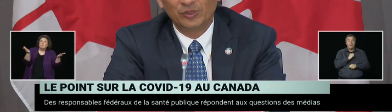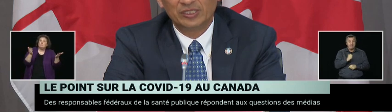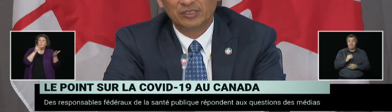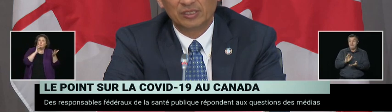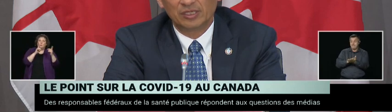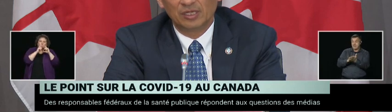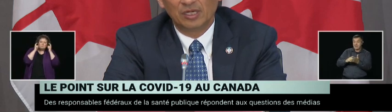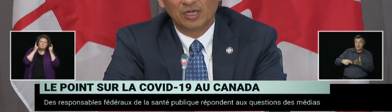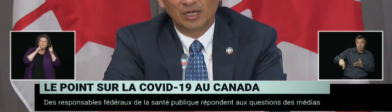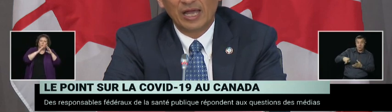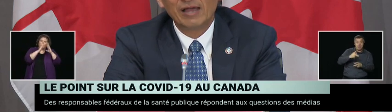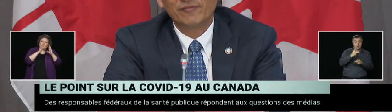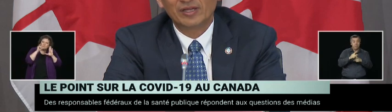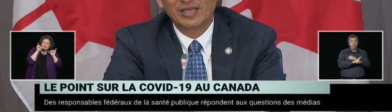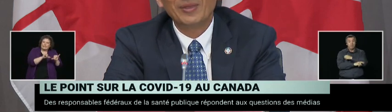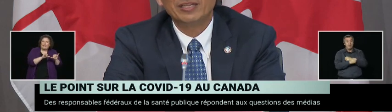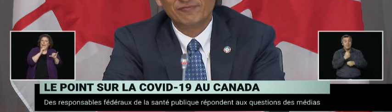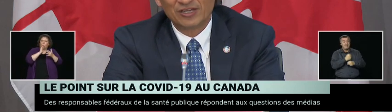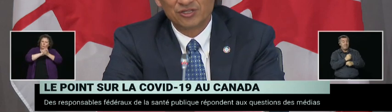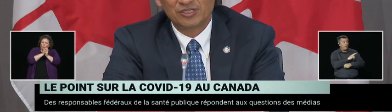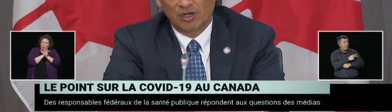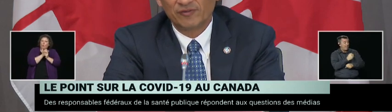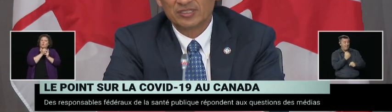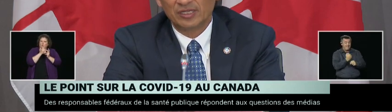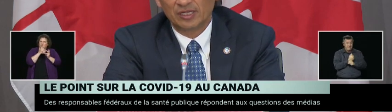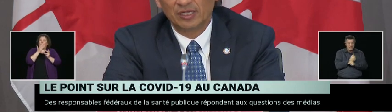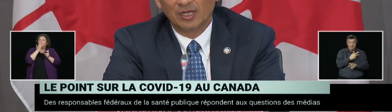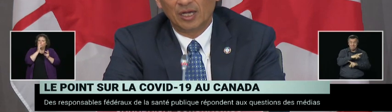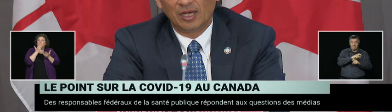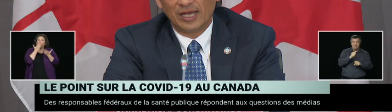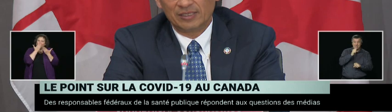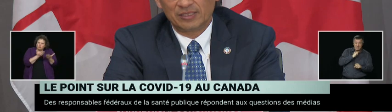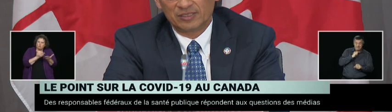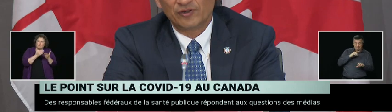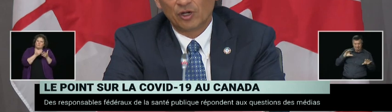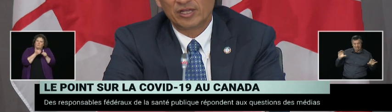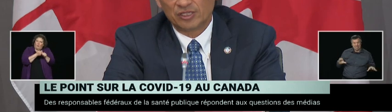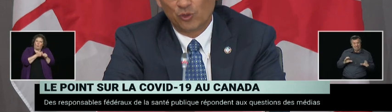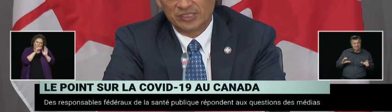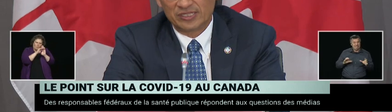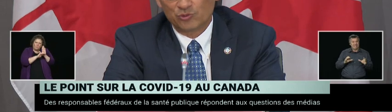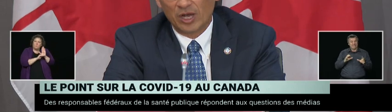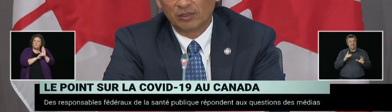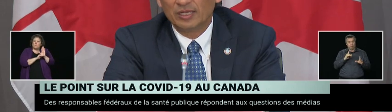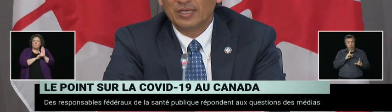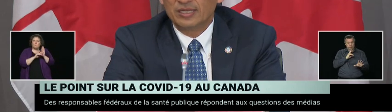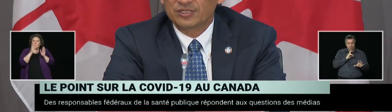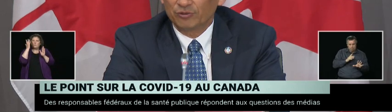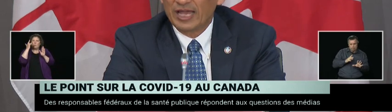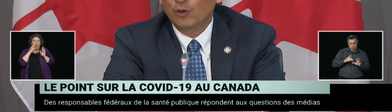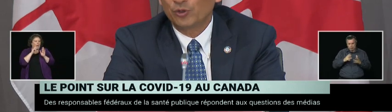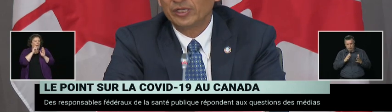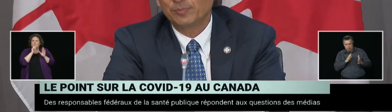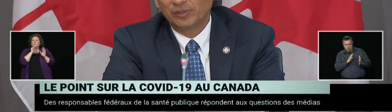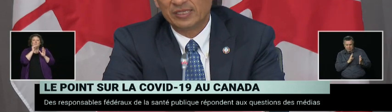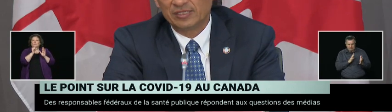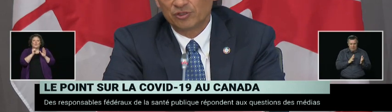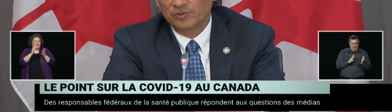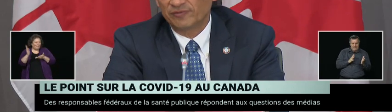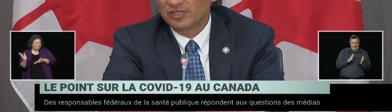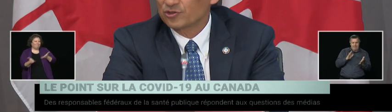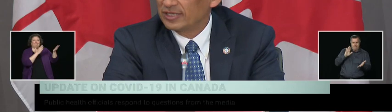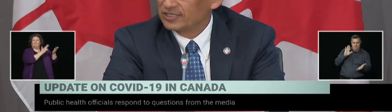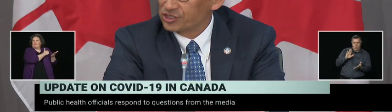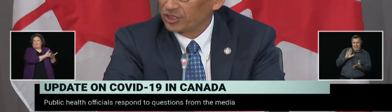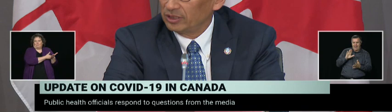sure that we didn't have that many infections that obviously had severe consequences as well. And so now we're in the place